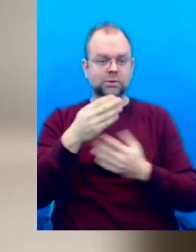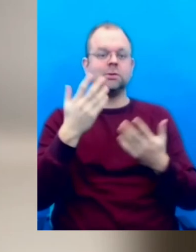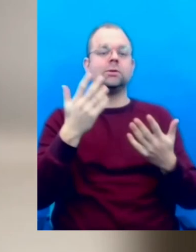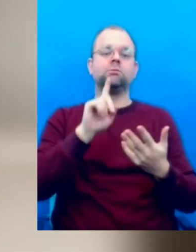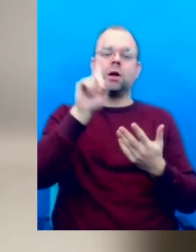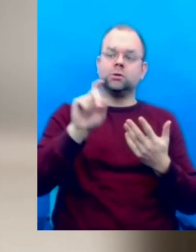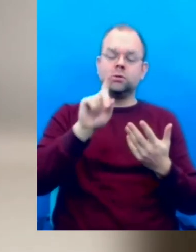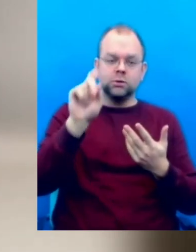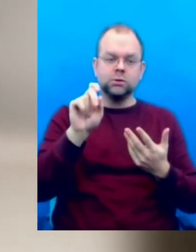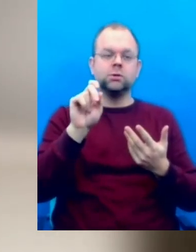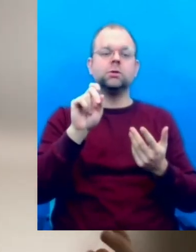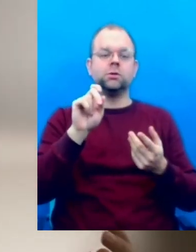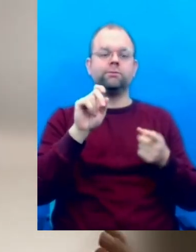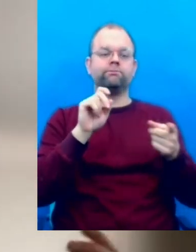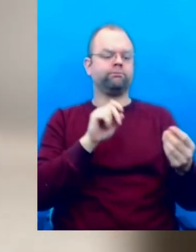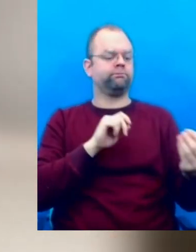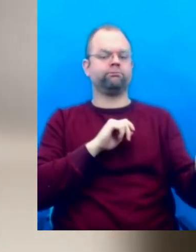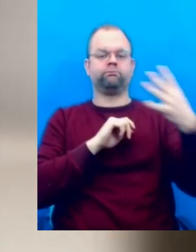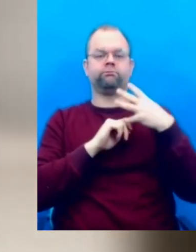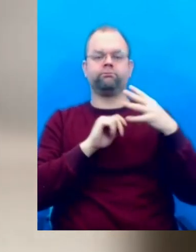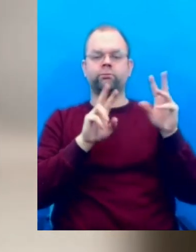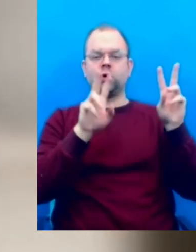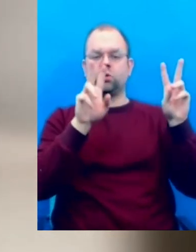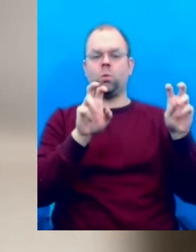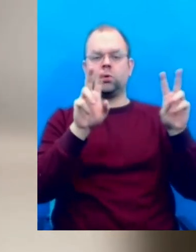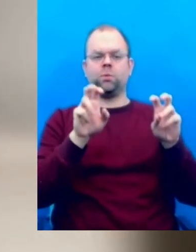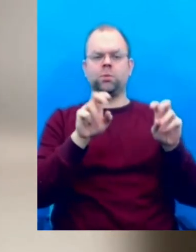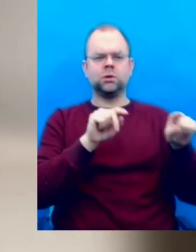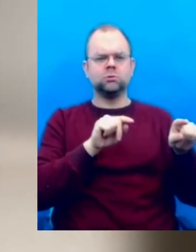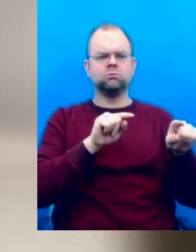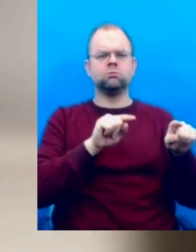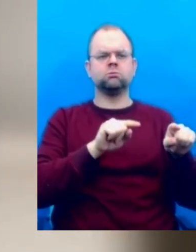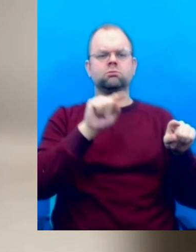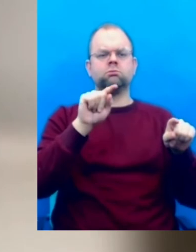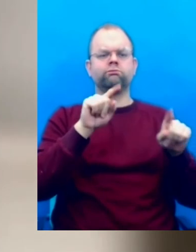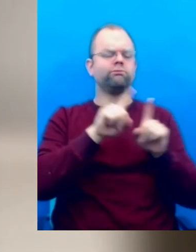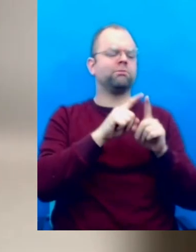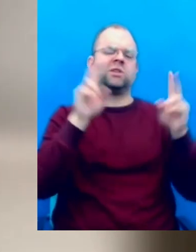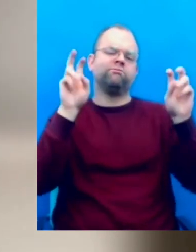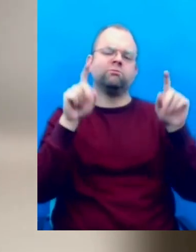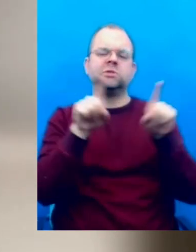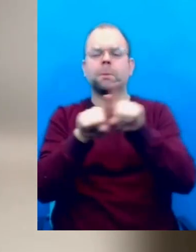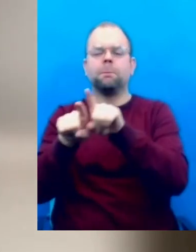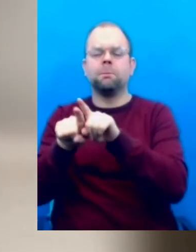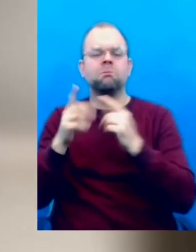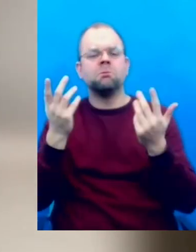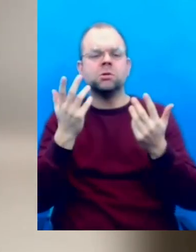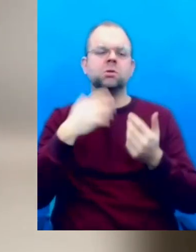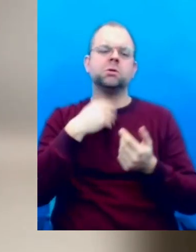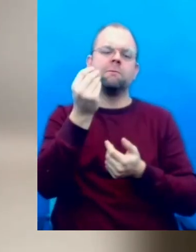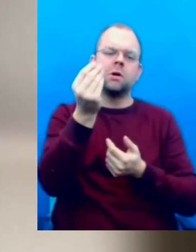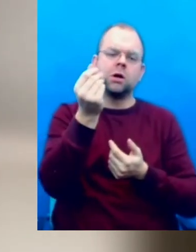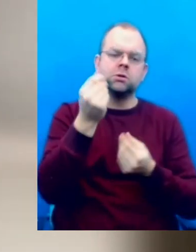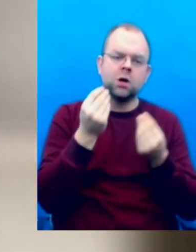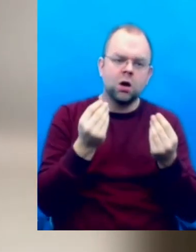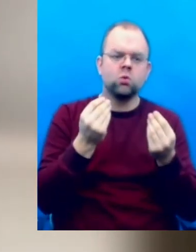sustain financially? Can I actually stay work? How about independent living? How about partnerships, sexuality,